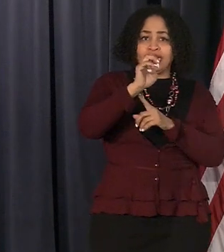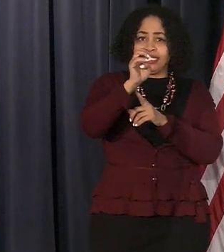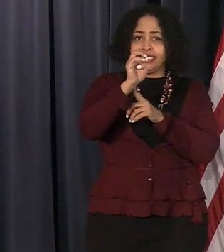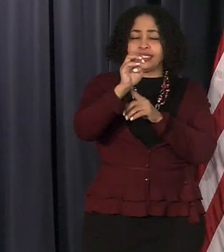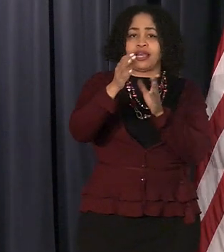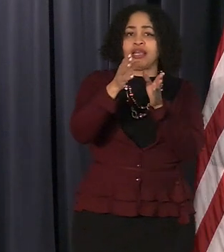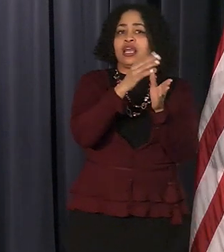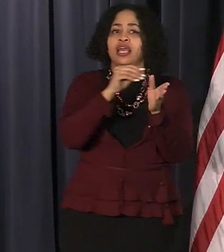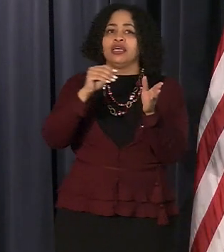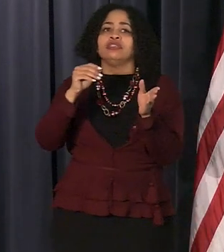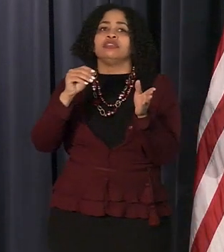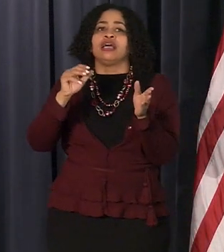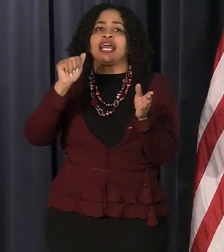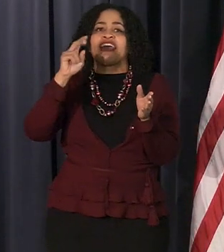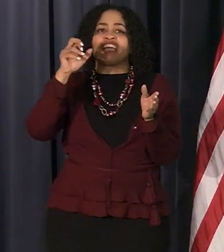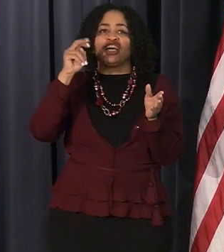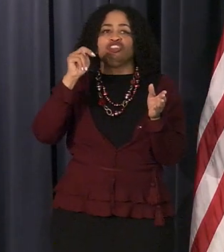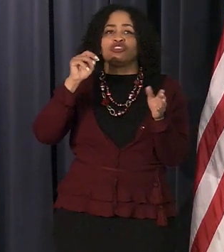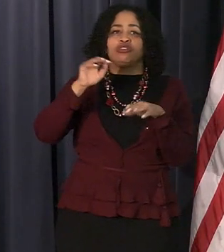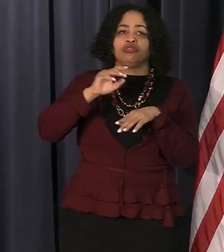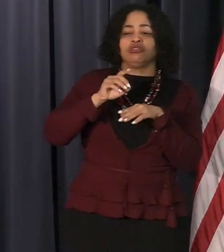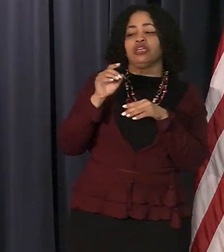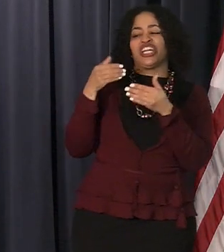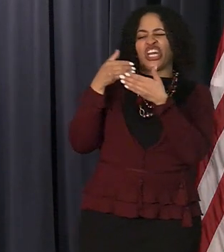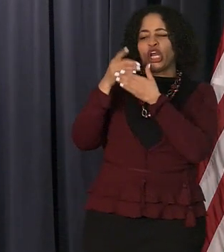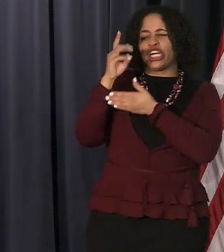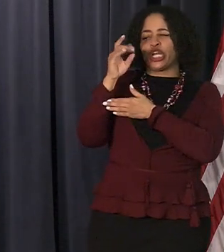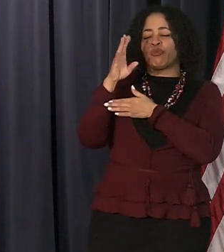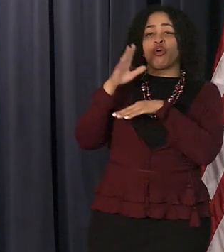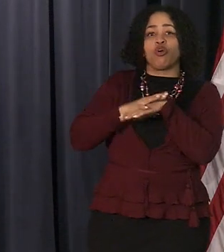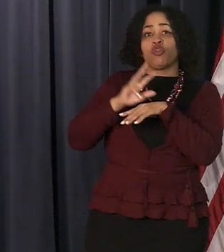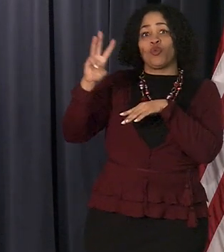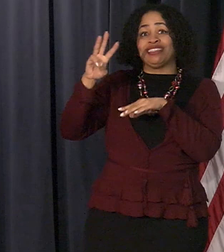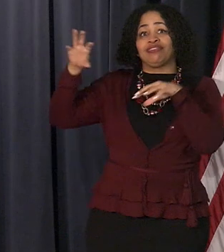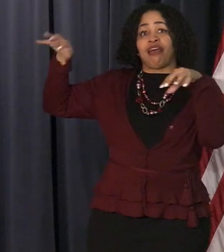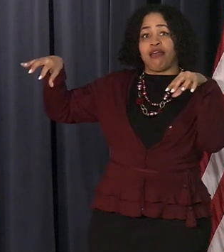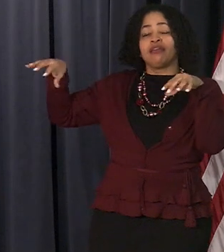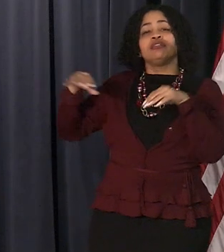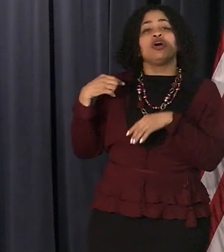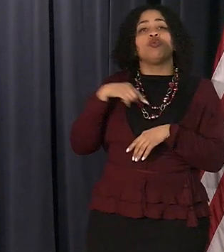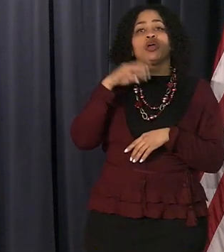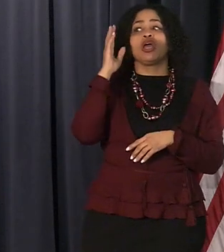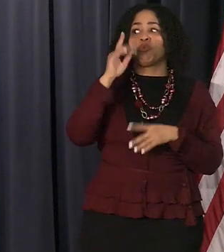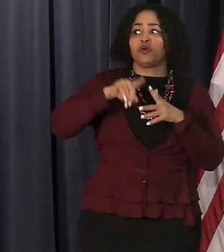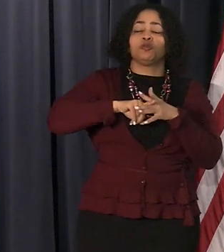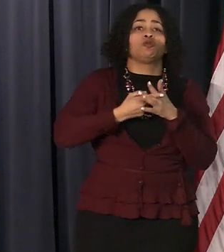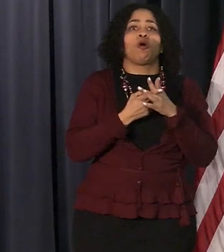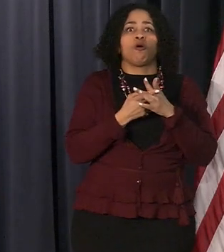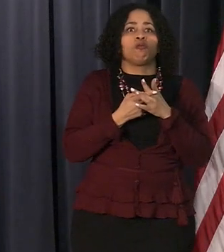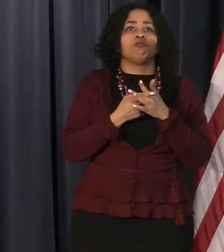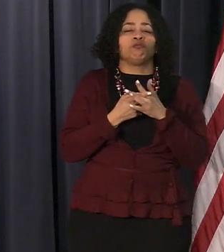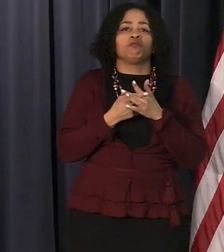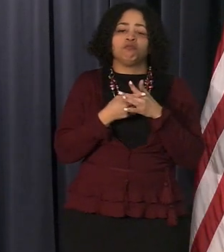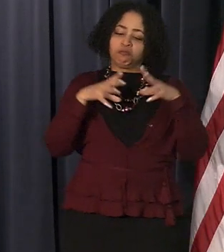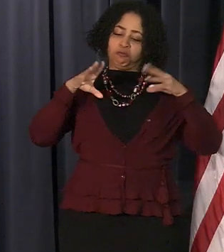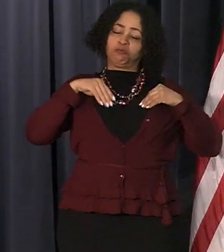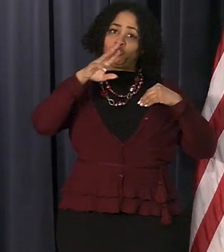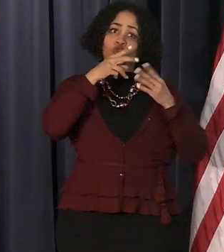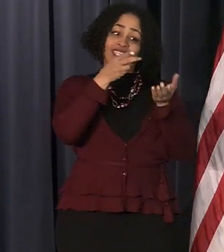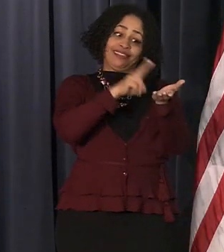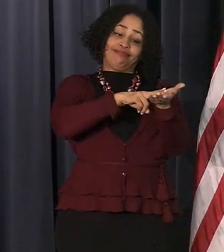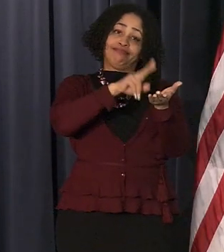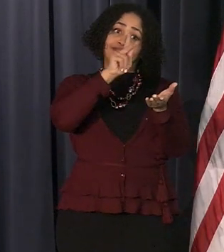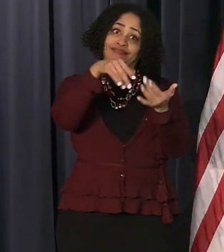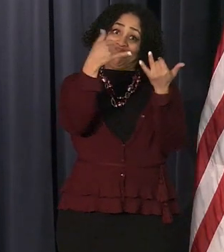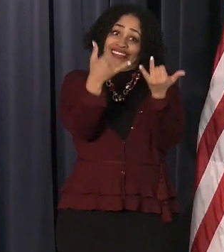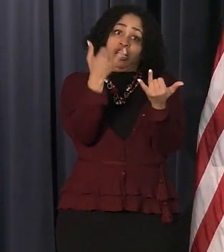aviation sub over along the dearborn border on the west side we are going to start taking your enrollments now if